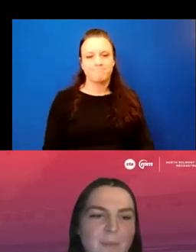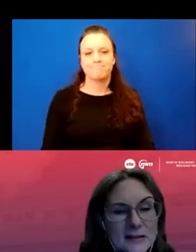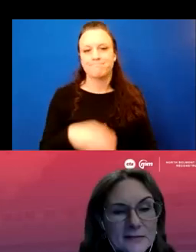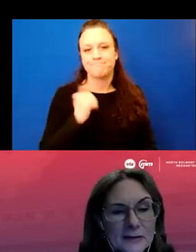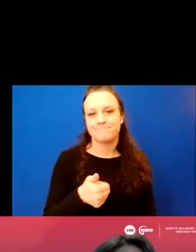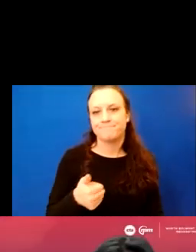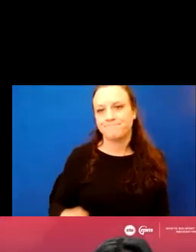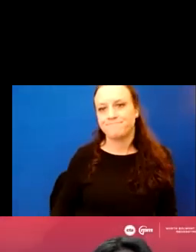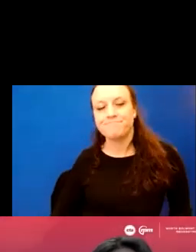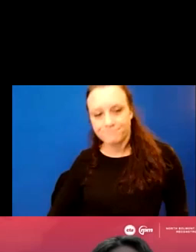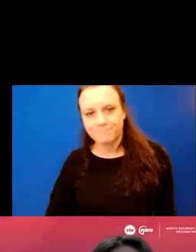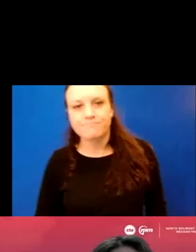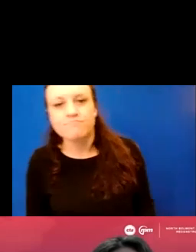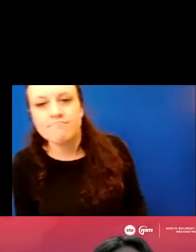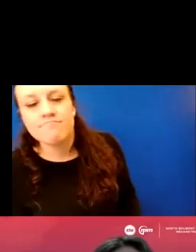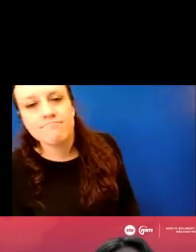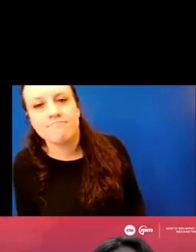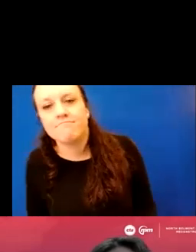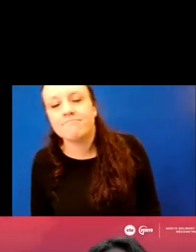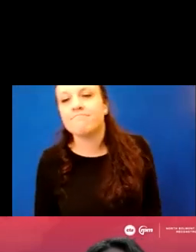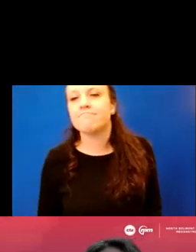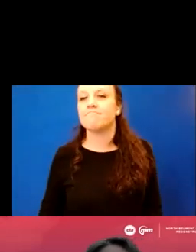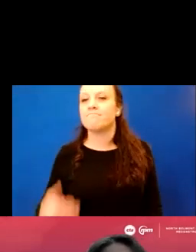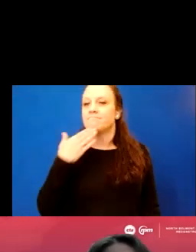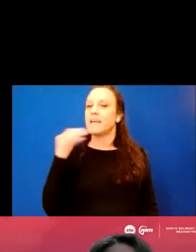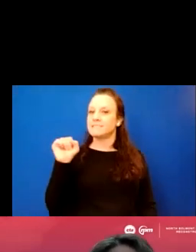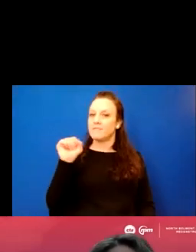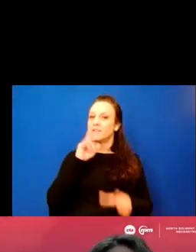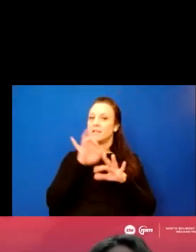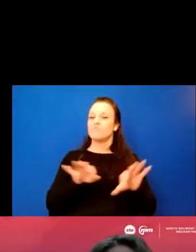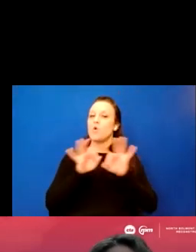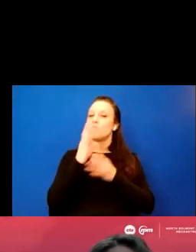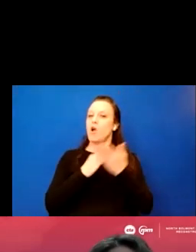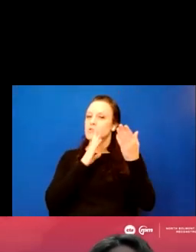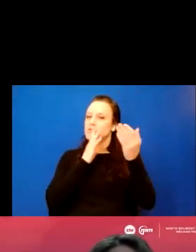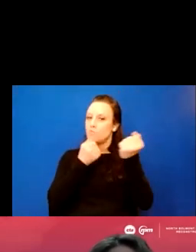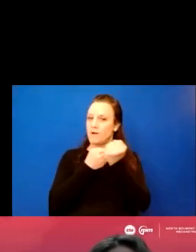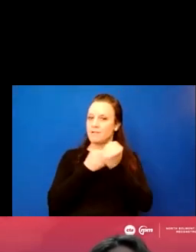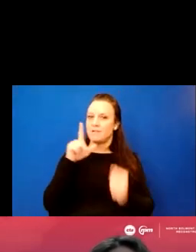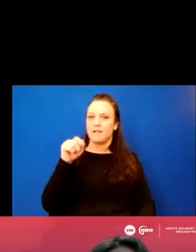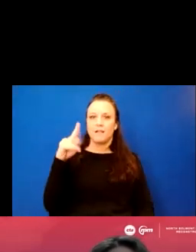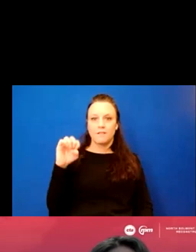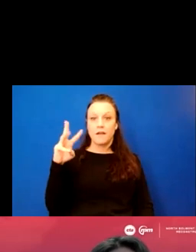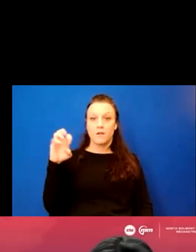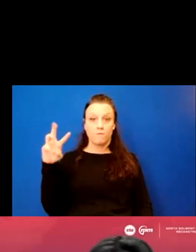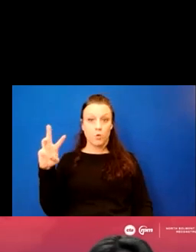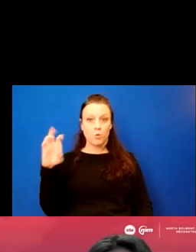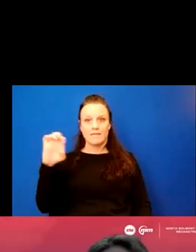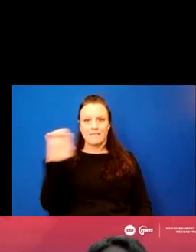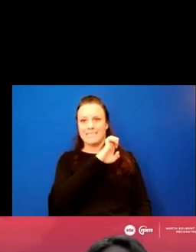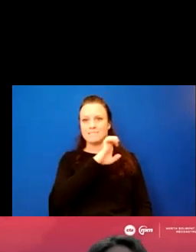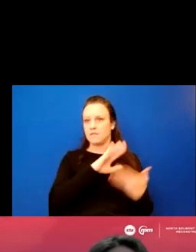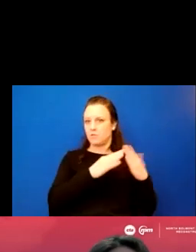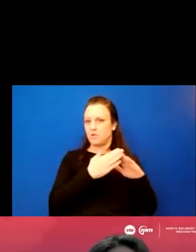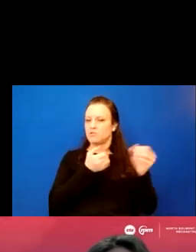Thanks, Stephanie. So an important part of supporting the Lakeview East community during construction is promoting